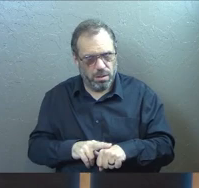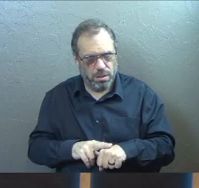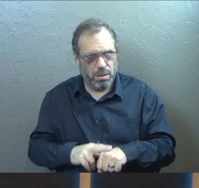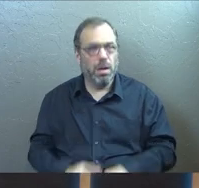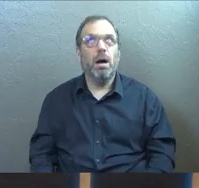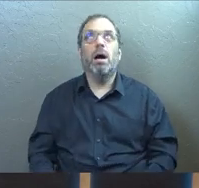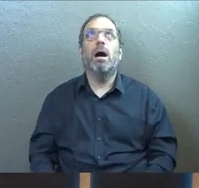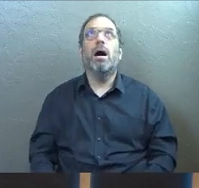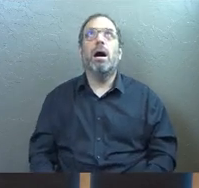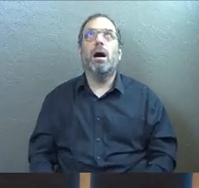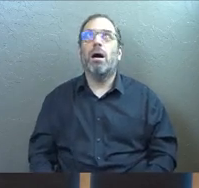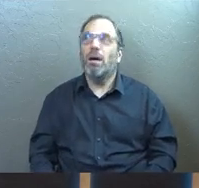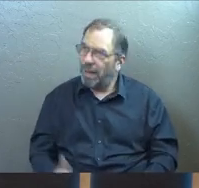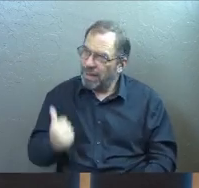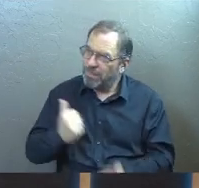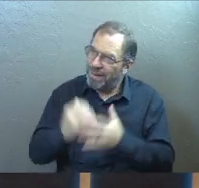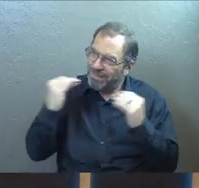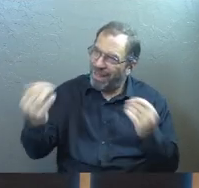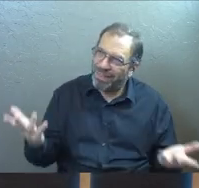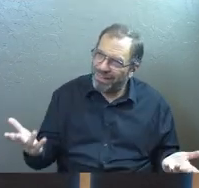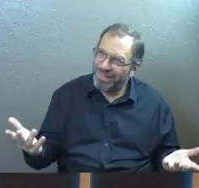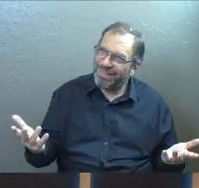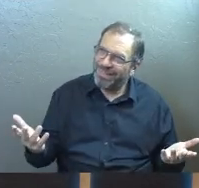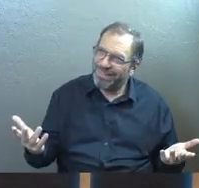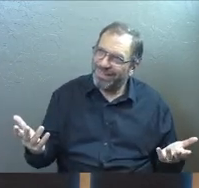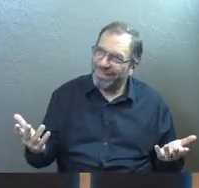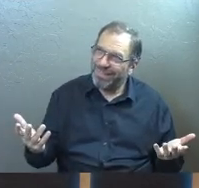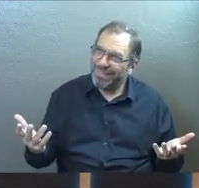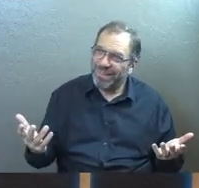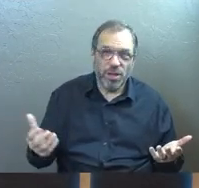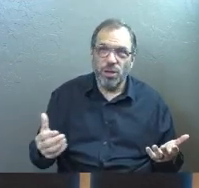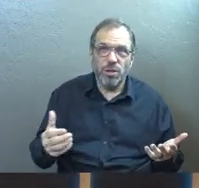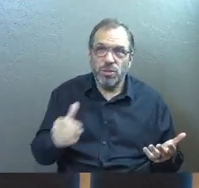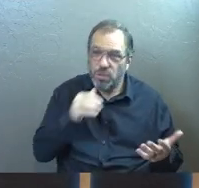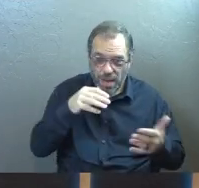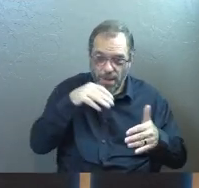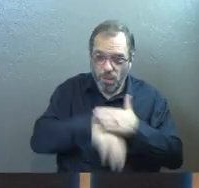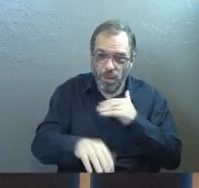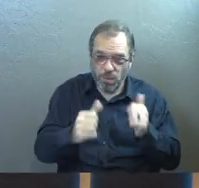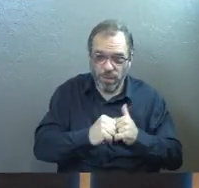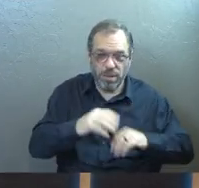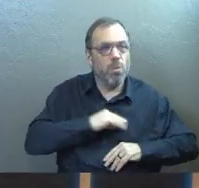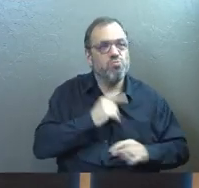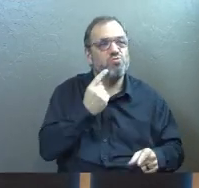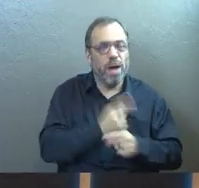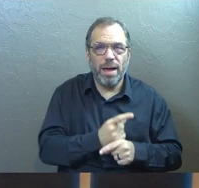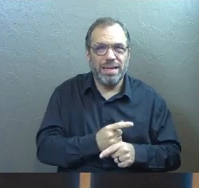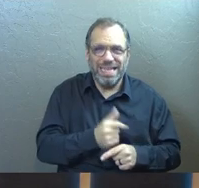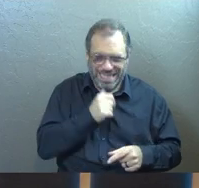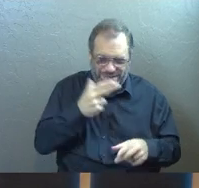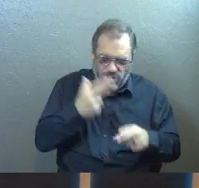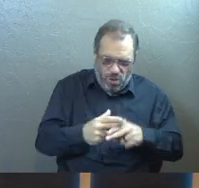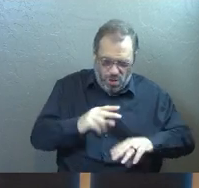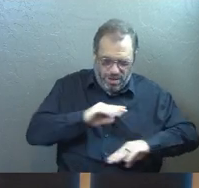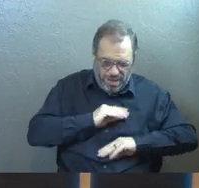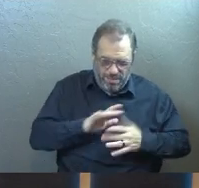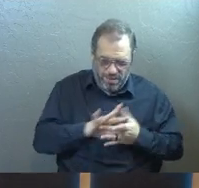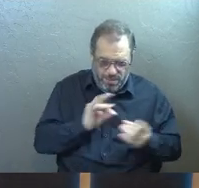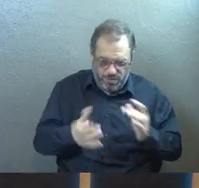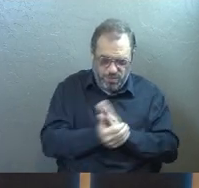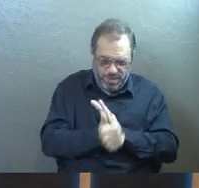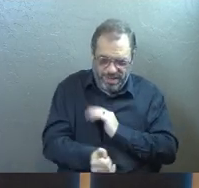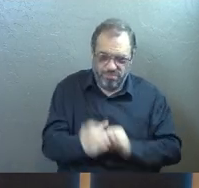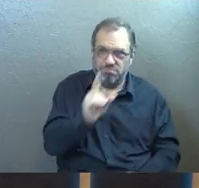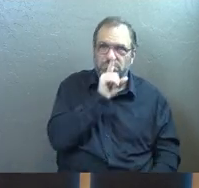Oh, I should have gotten an amen on that one. You're not born with it. He doesn't even call contentment a spiritual gift.